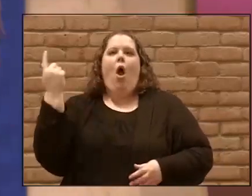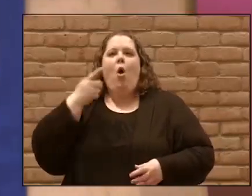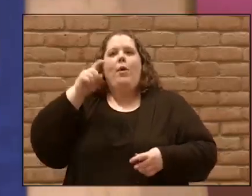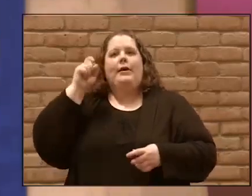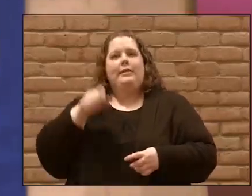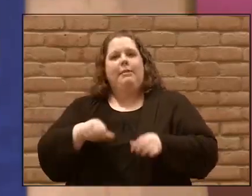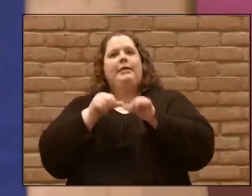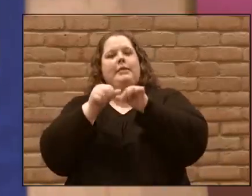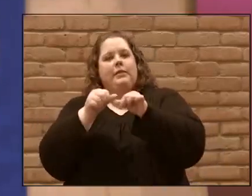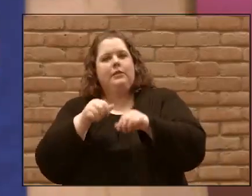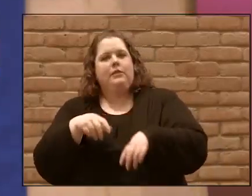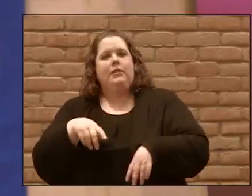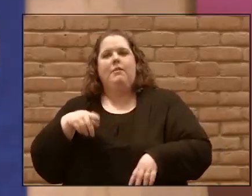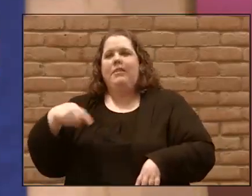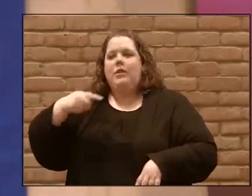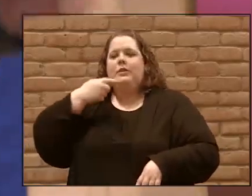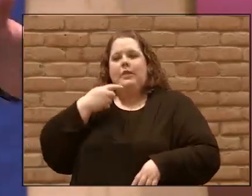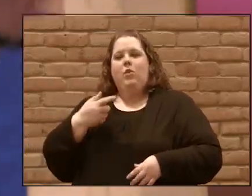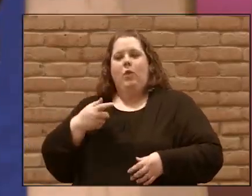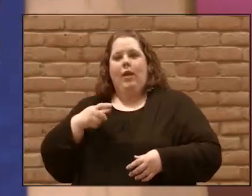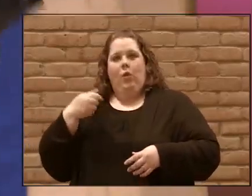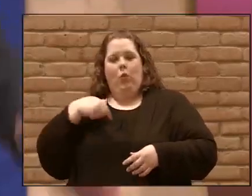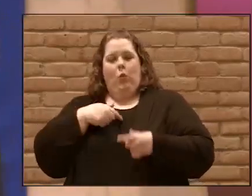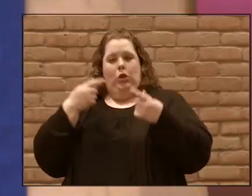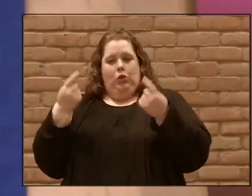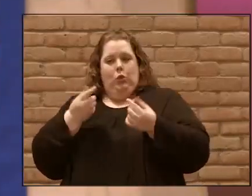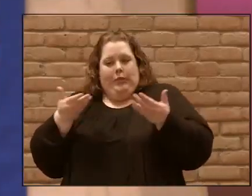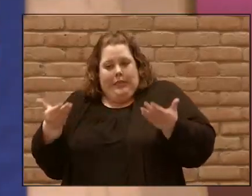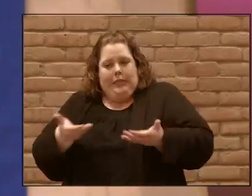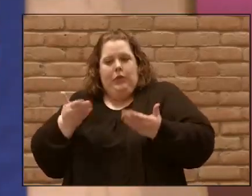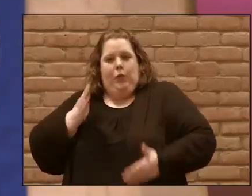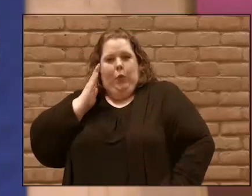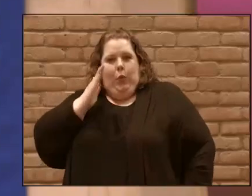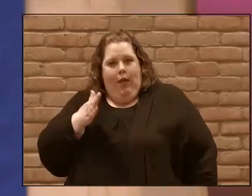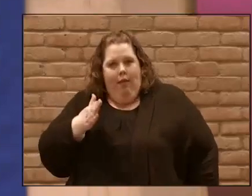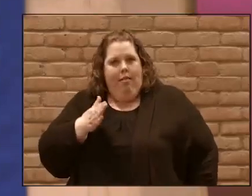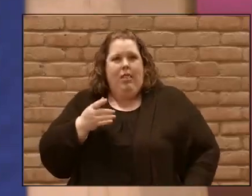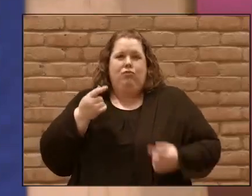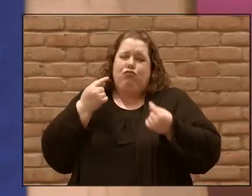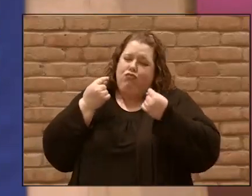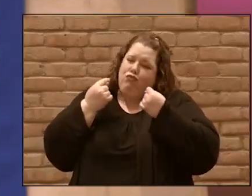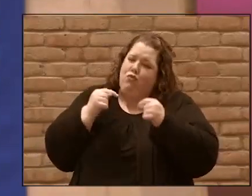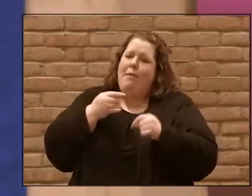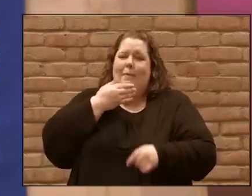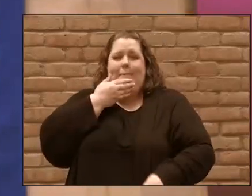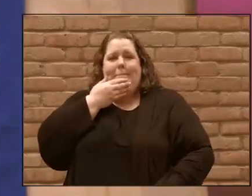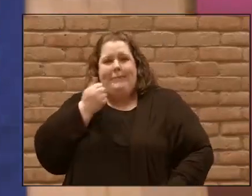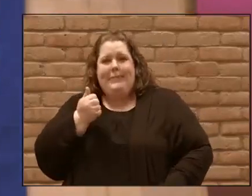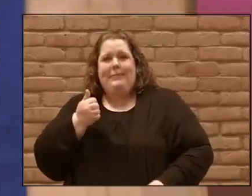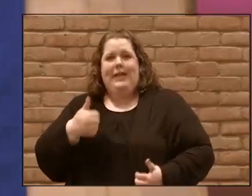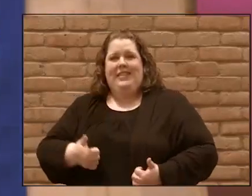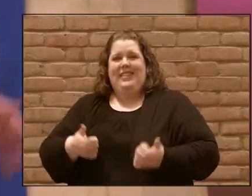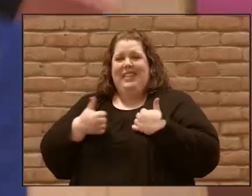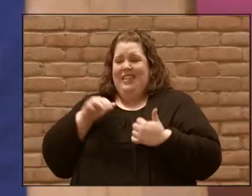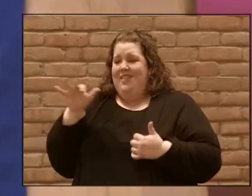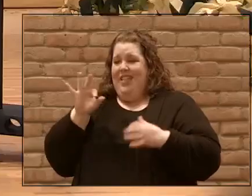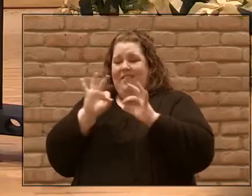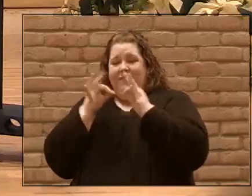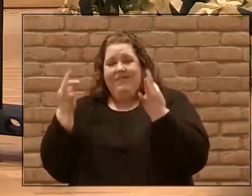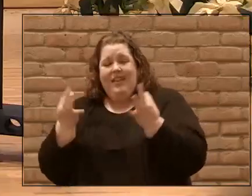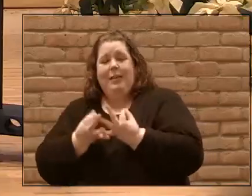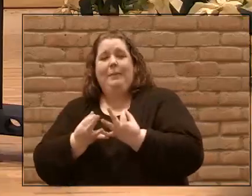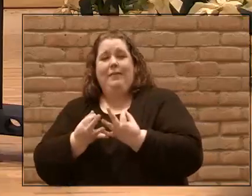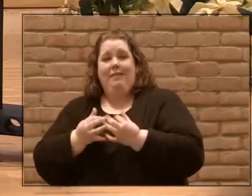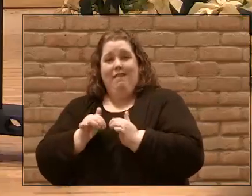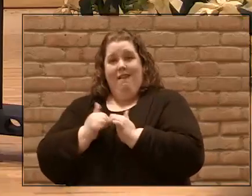this is how we're going to do it here. And we're going to try our hardest to live as family. And they do that by